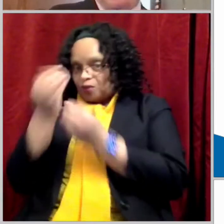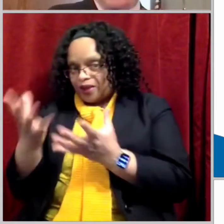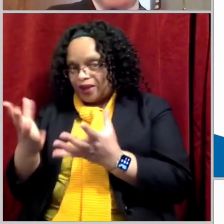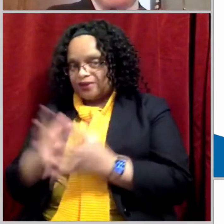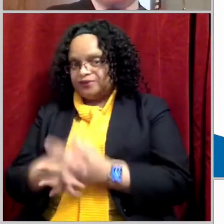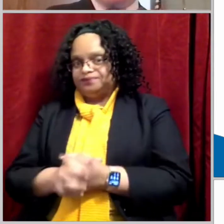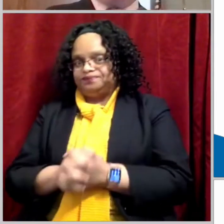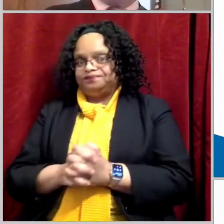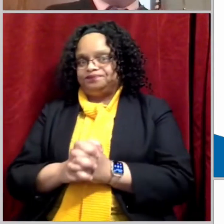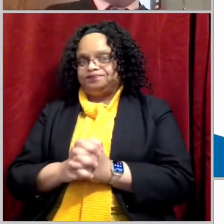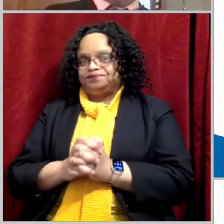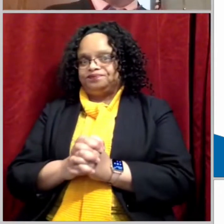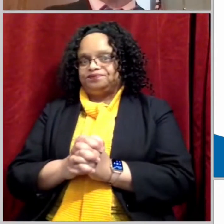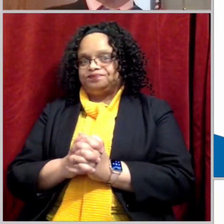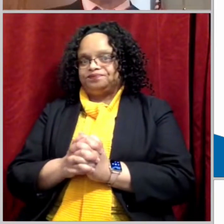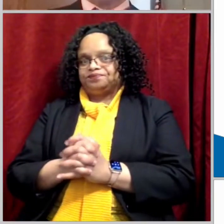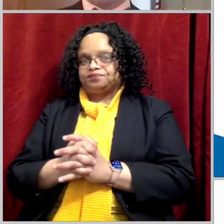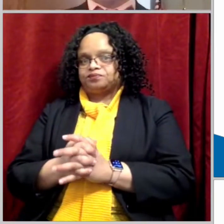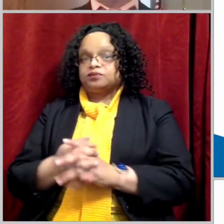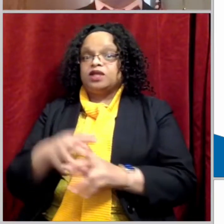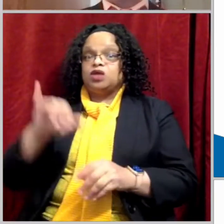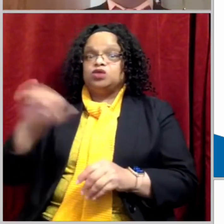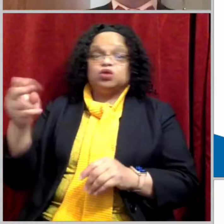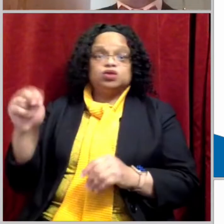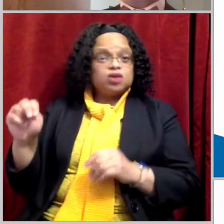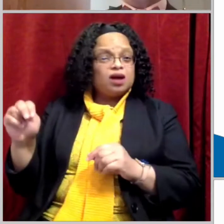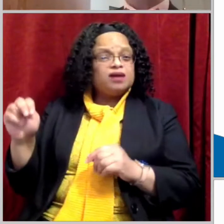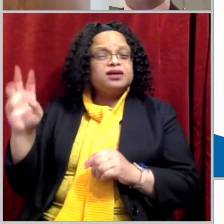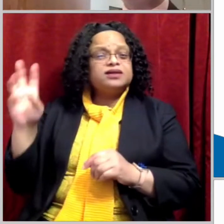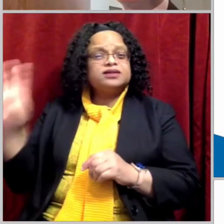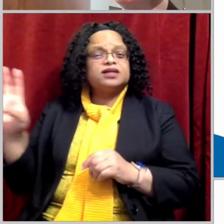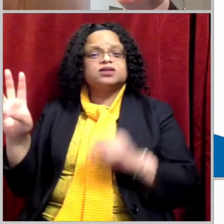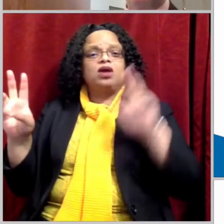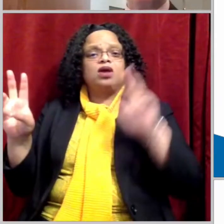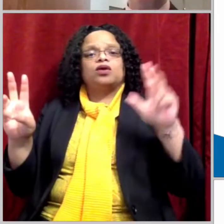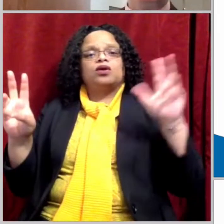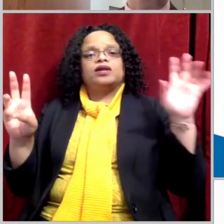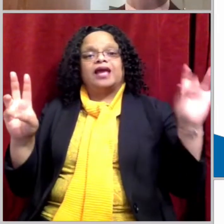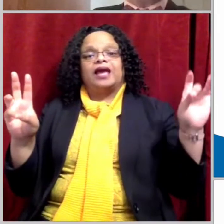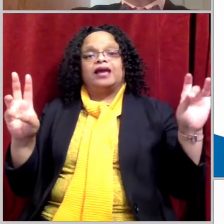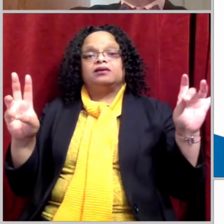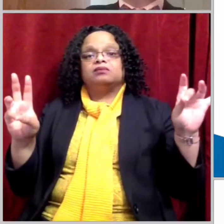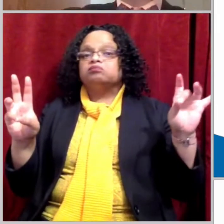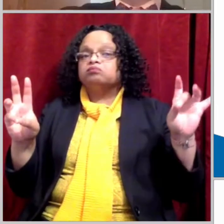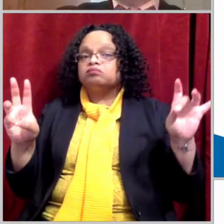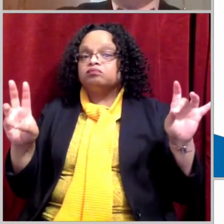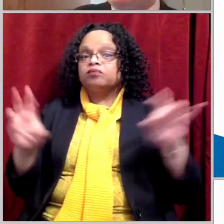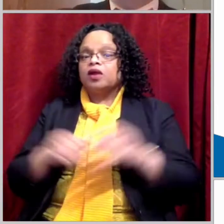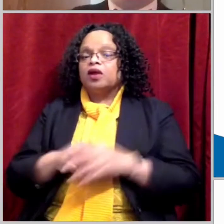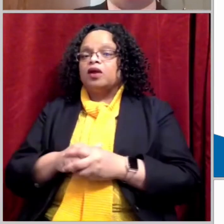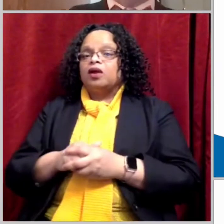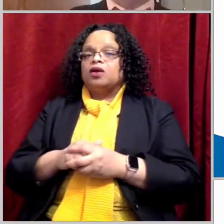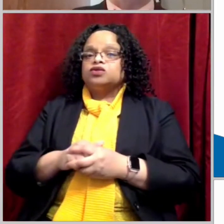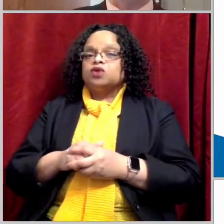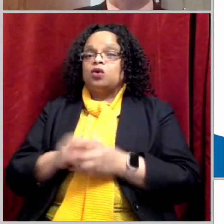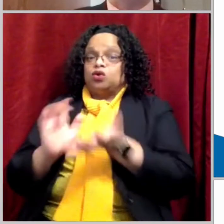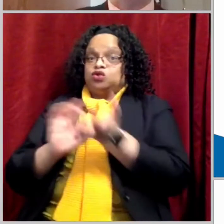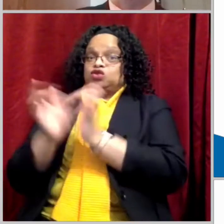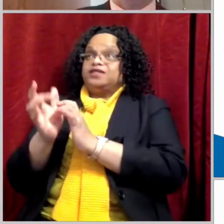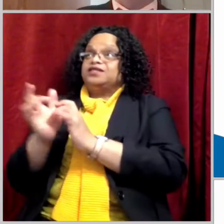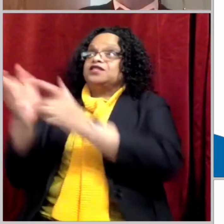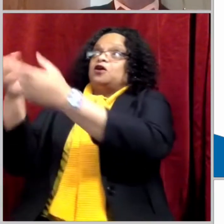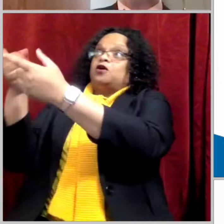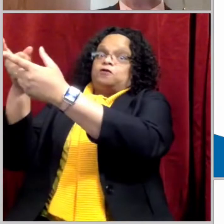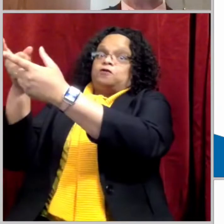chapter 6, verse 38, that he didn't come from heaven to do what he wanted to do.